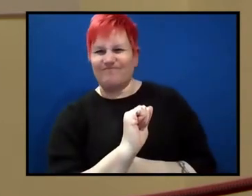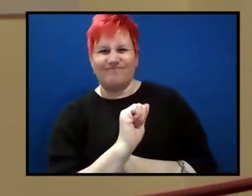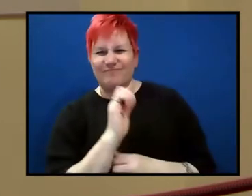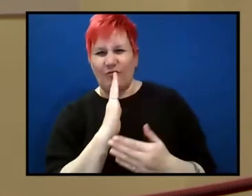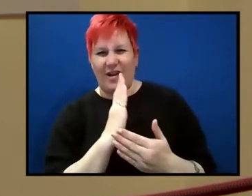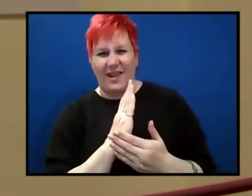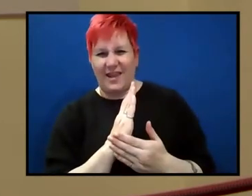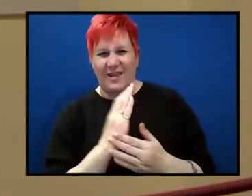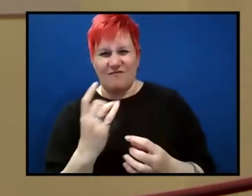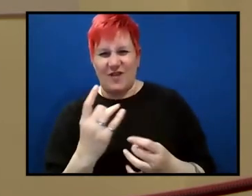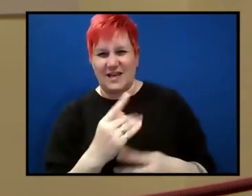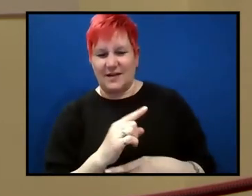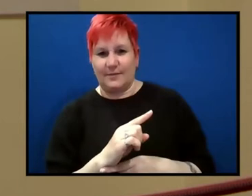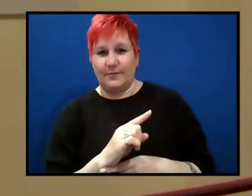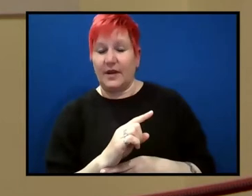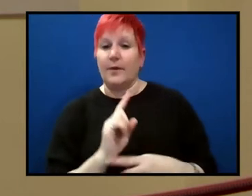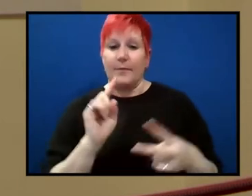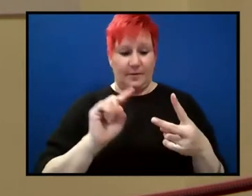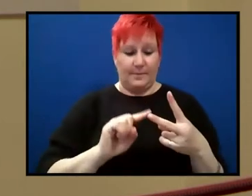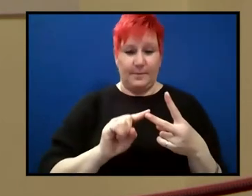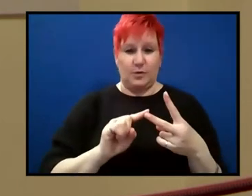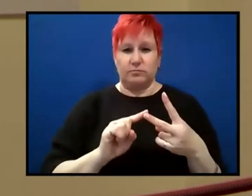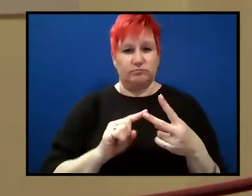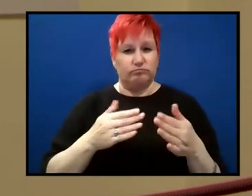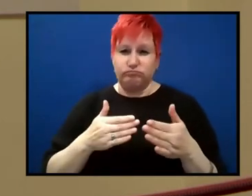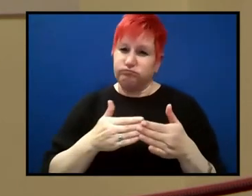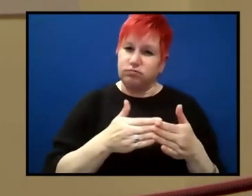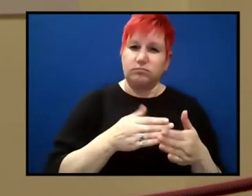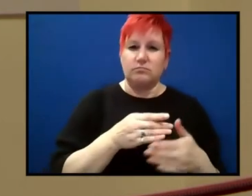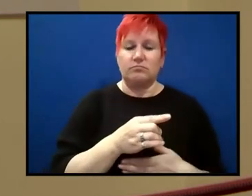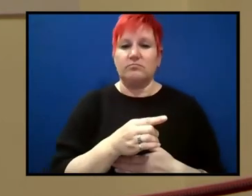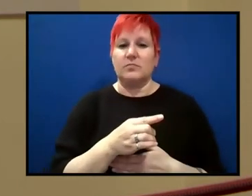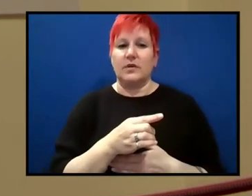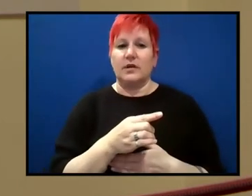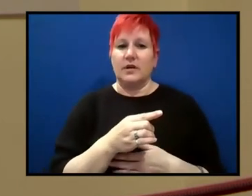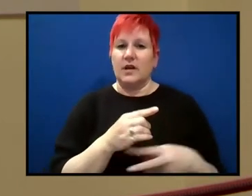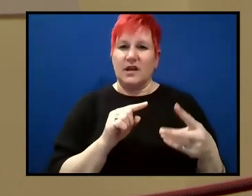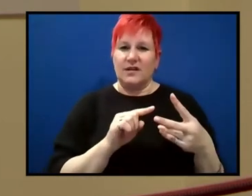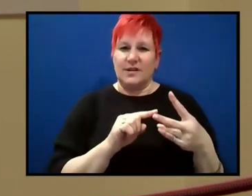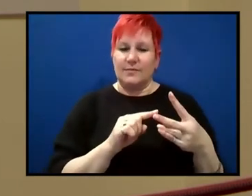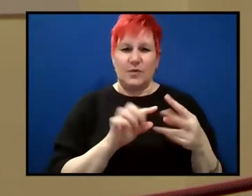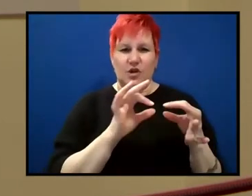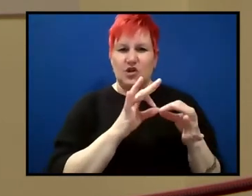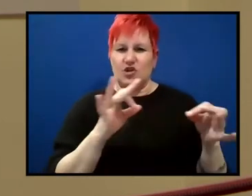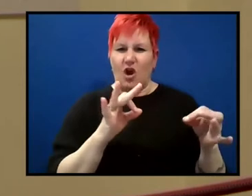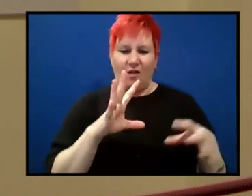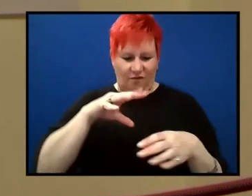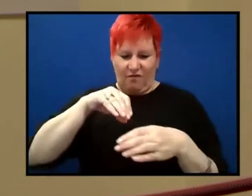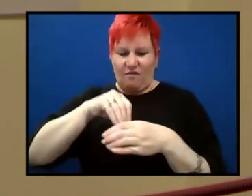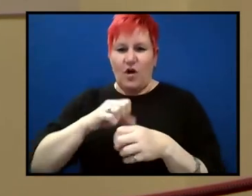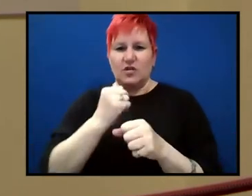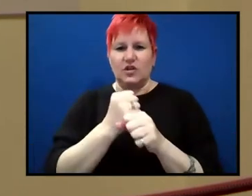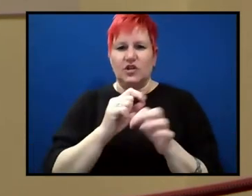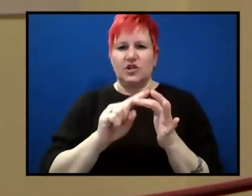was possibly held most strongly against him is that he was not one of the geological fraternity. He was a